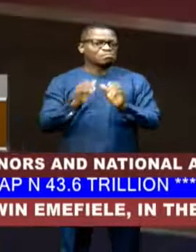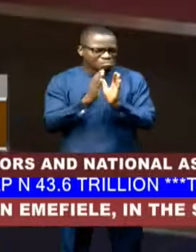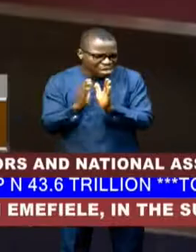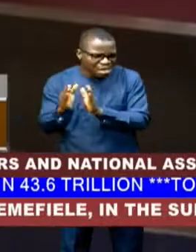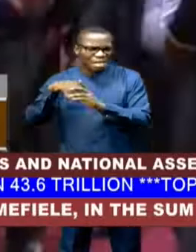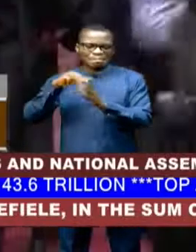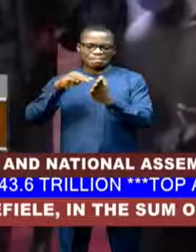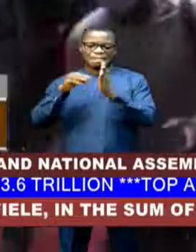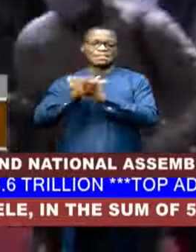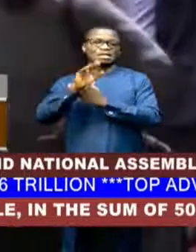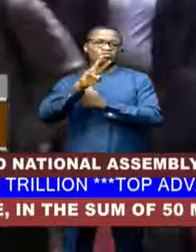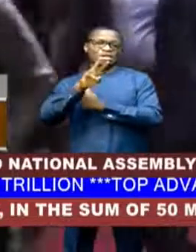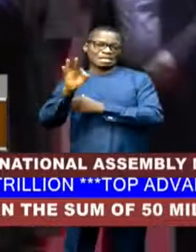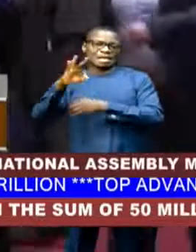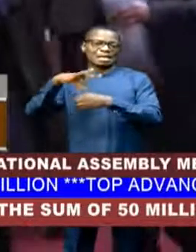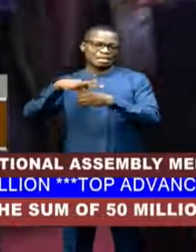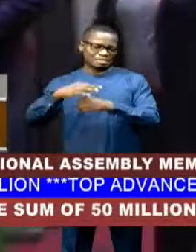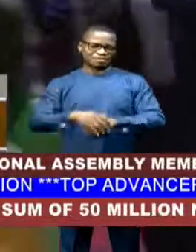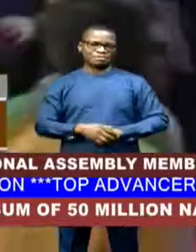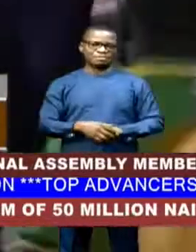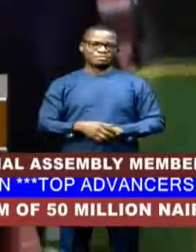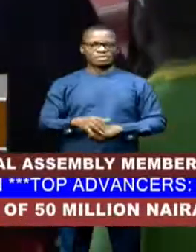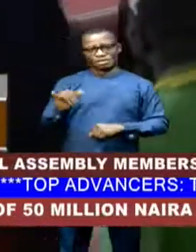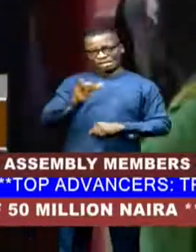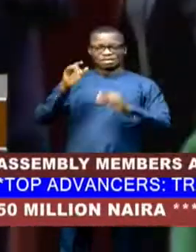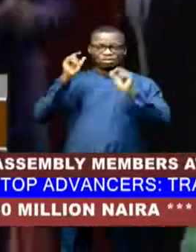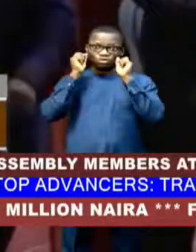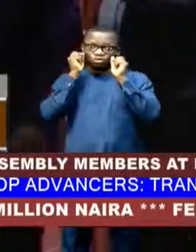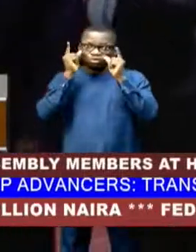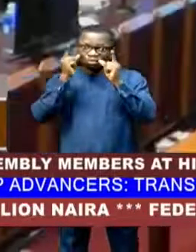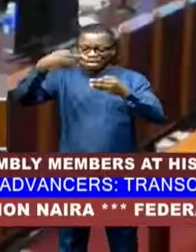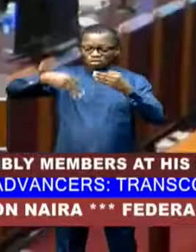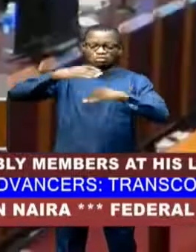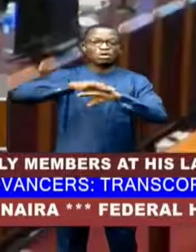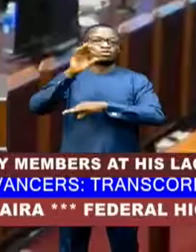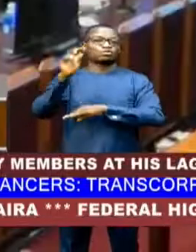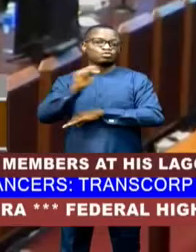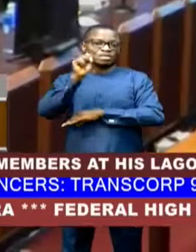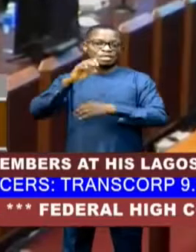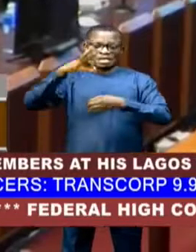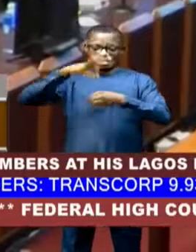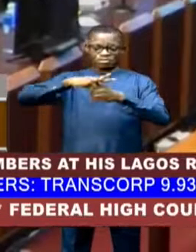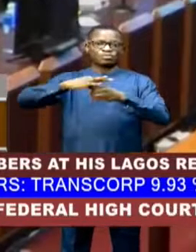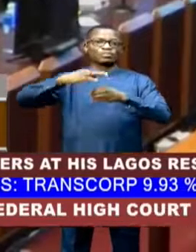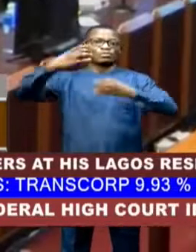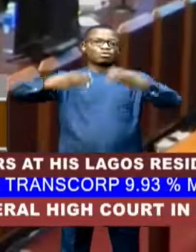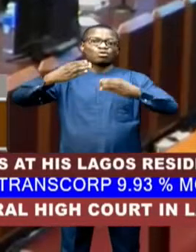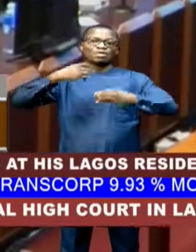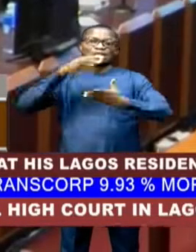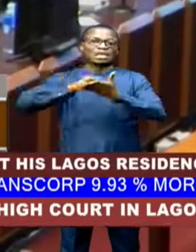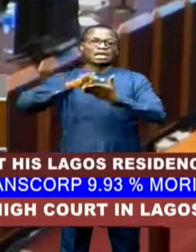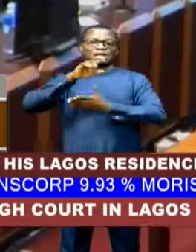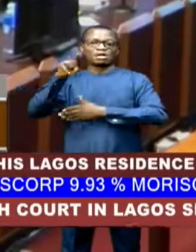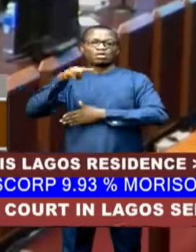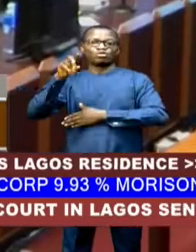the May 29 election. In a surprise verdict on Tuesday, the Electoral Court ruled that Zuma could stand,